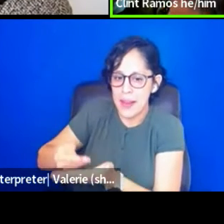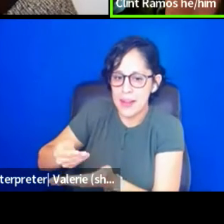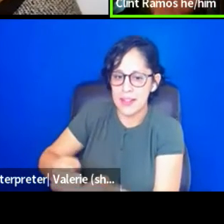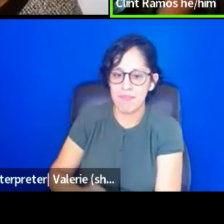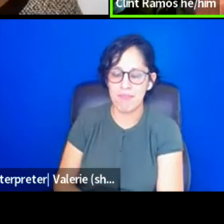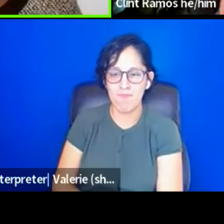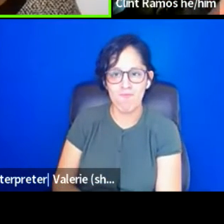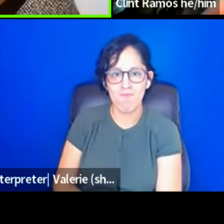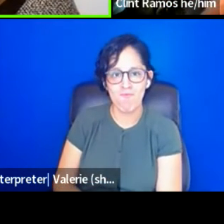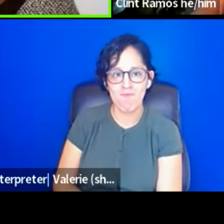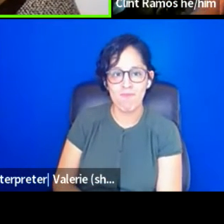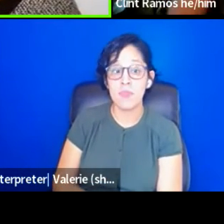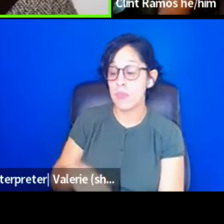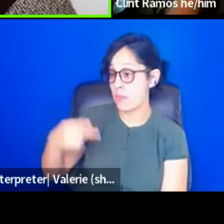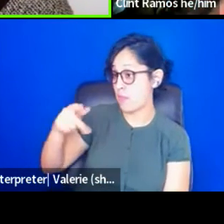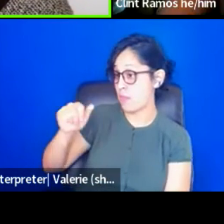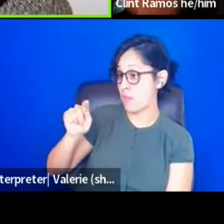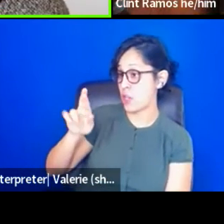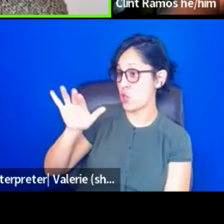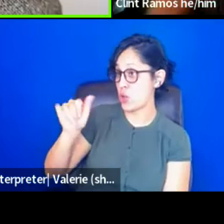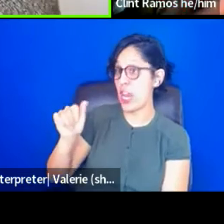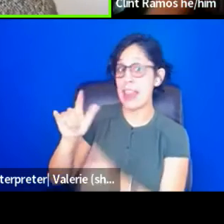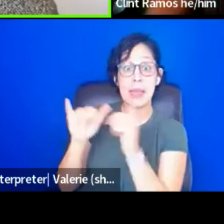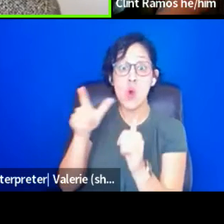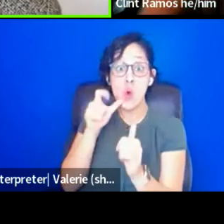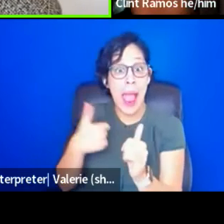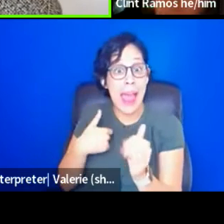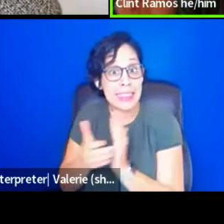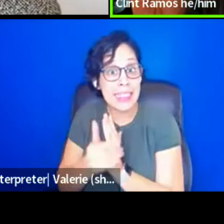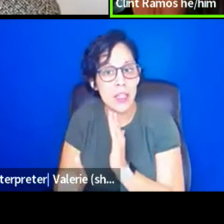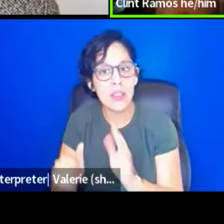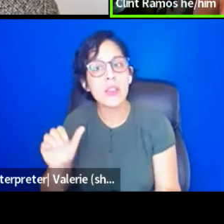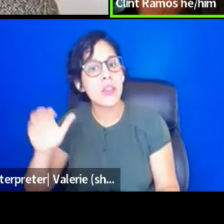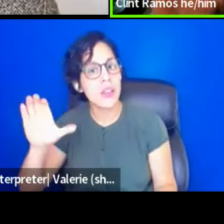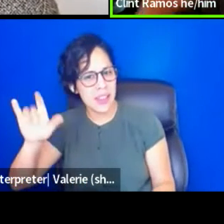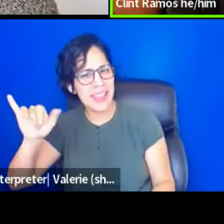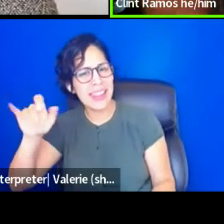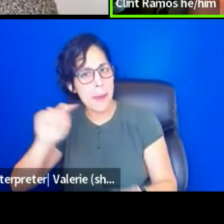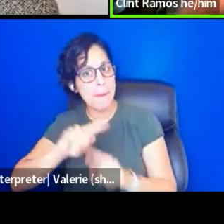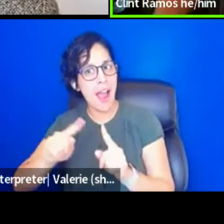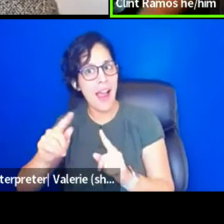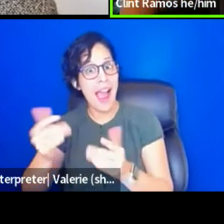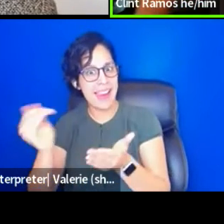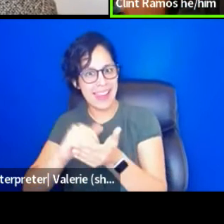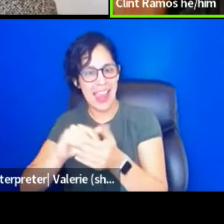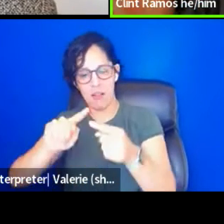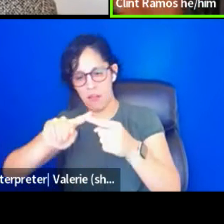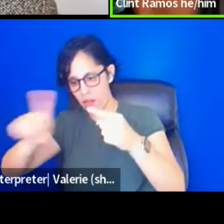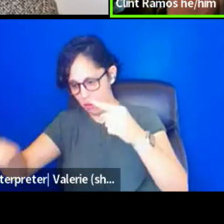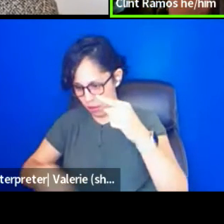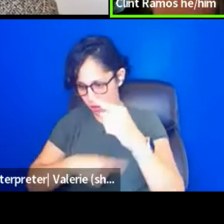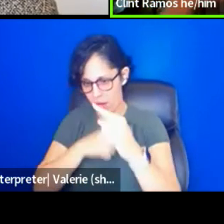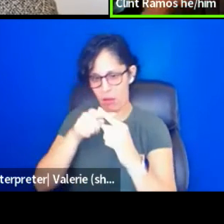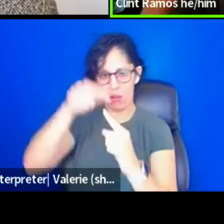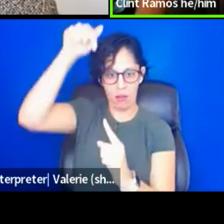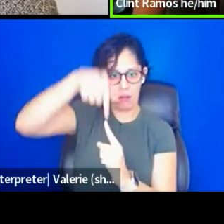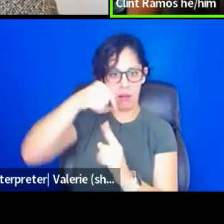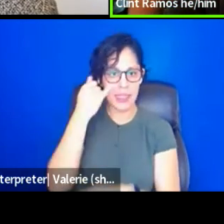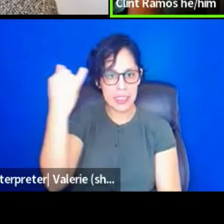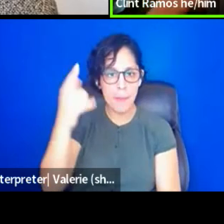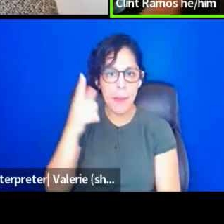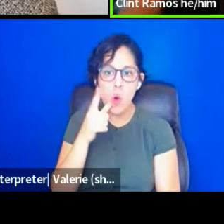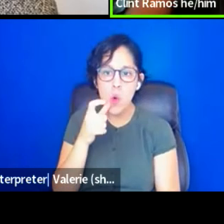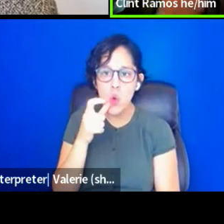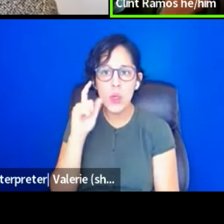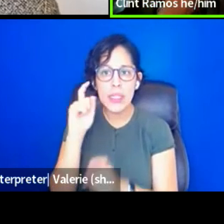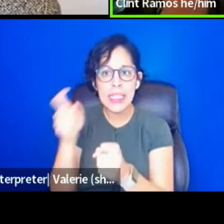It might have some skills. But also, like, it goes back to all of this idea, right? Like, there's this Washington Post article of like, who actually gives